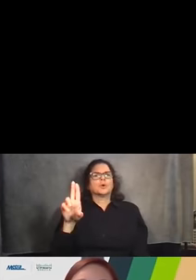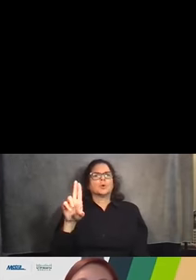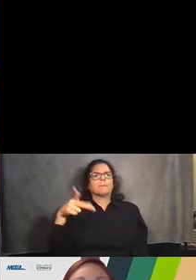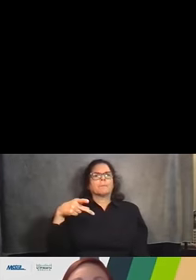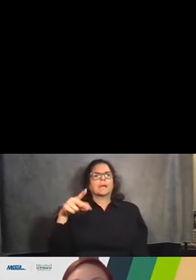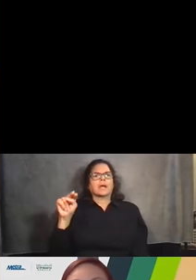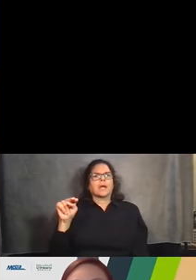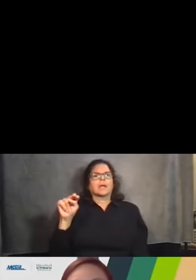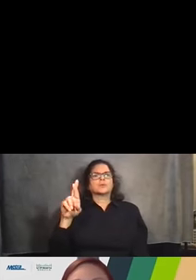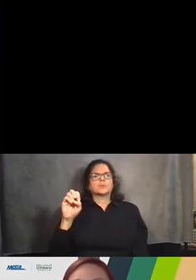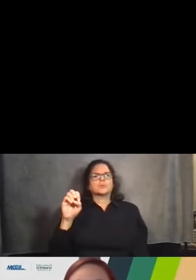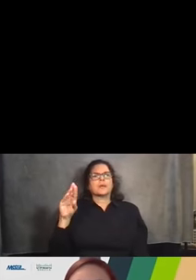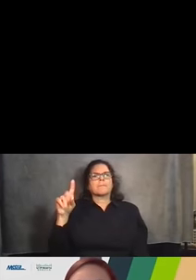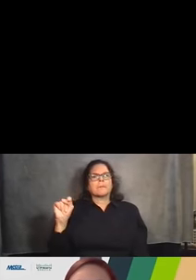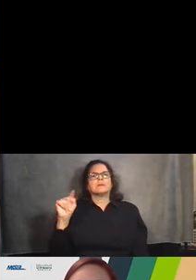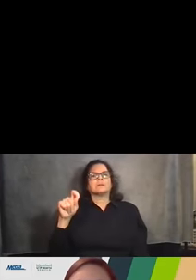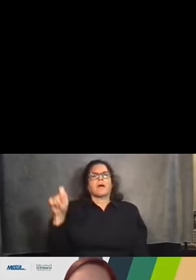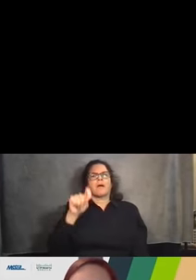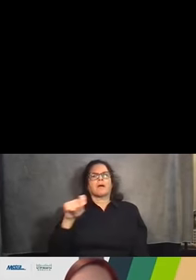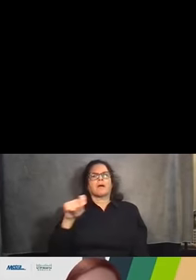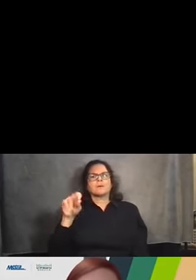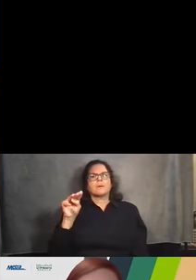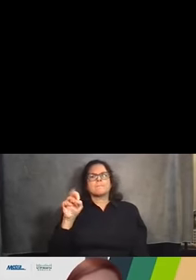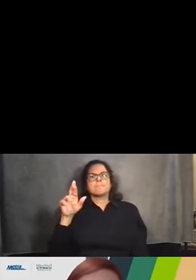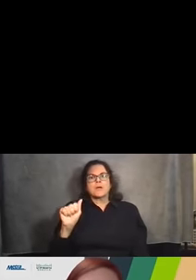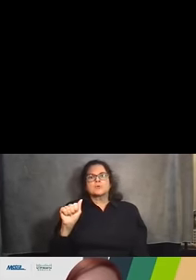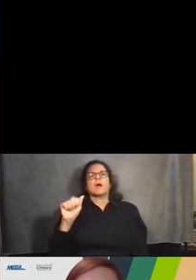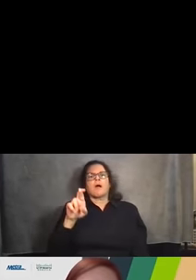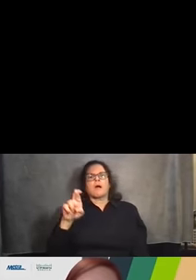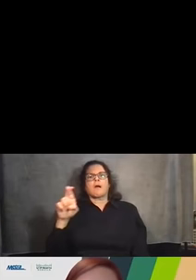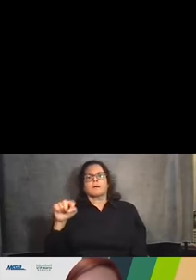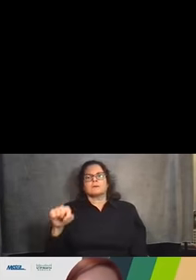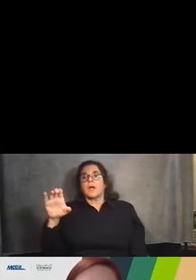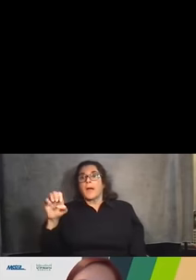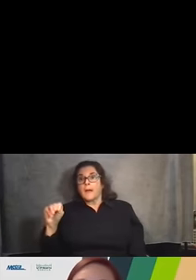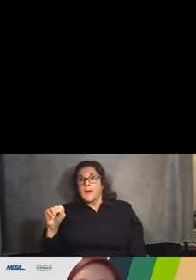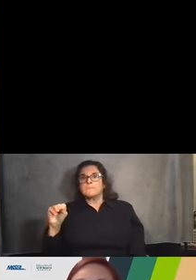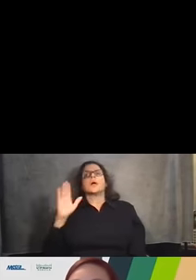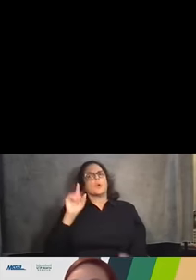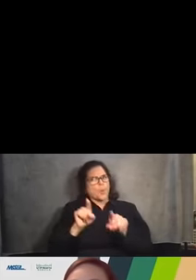be hosting a second public meeting to help keep you informed on project details and updates.